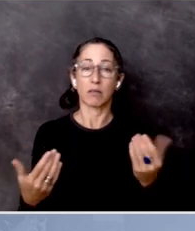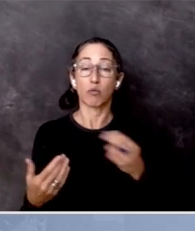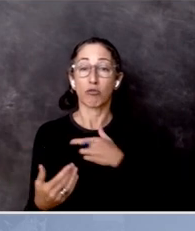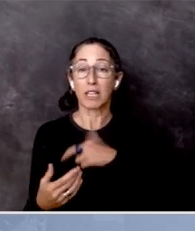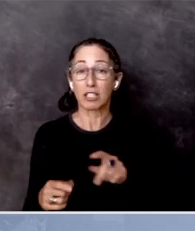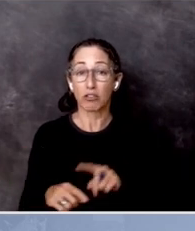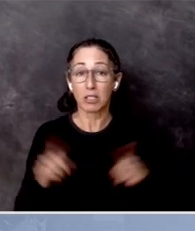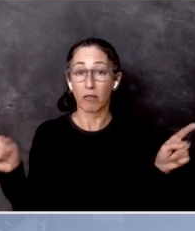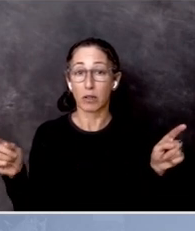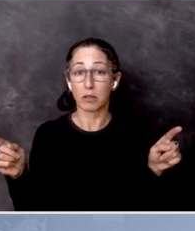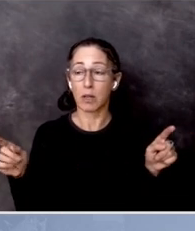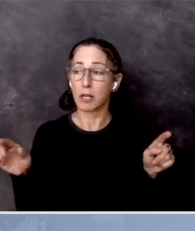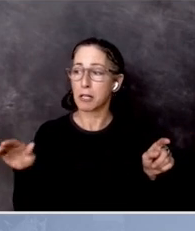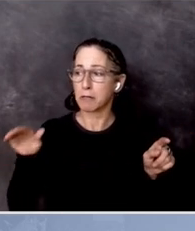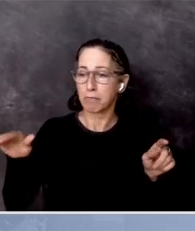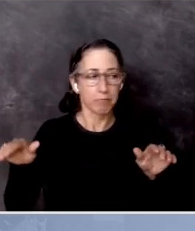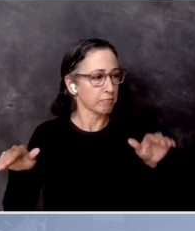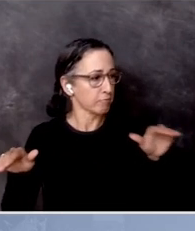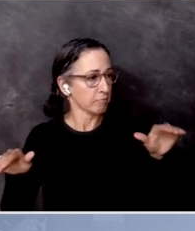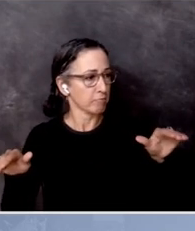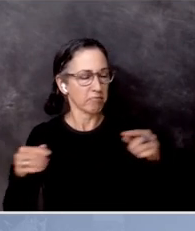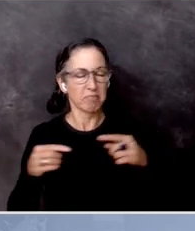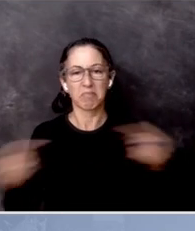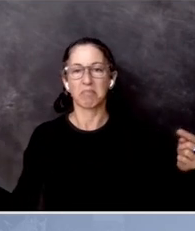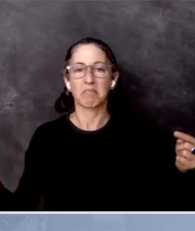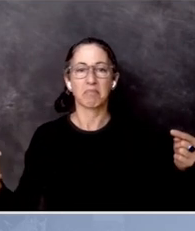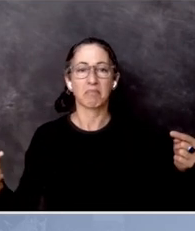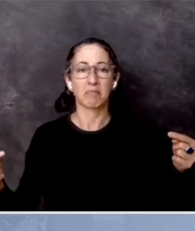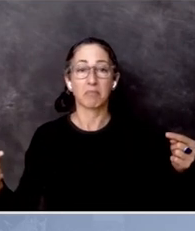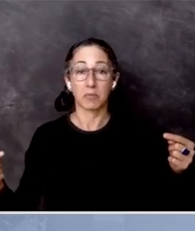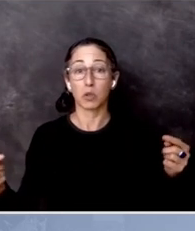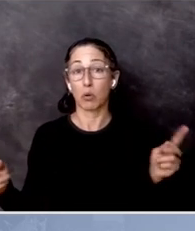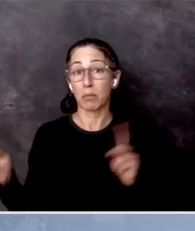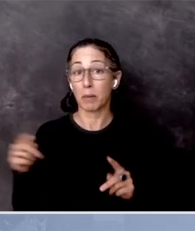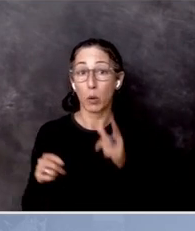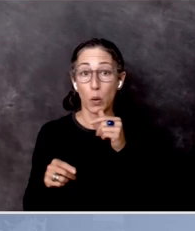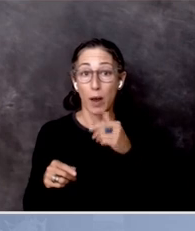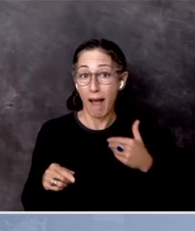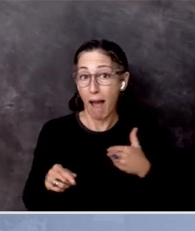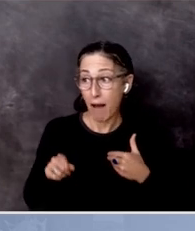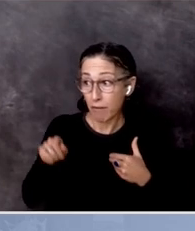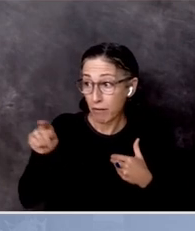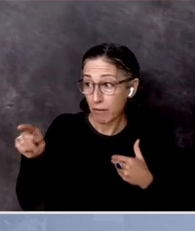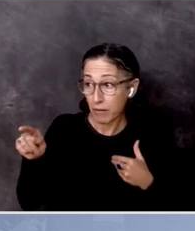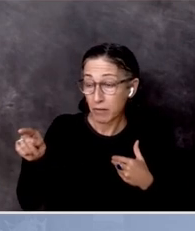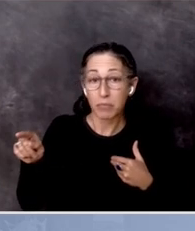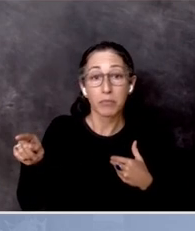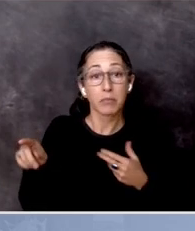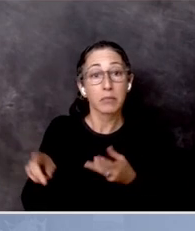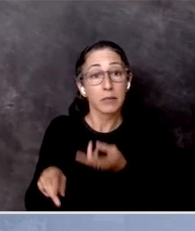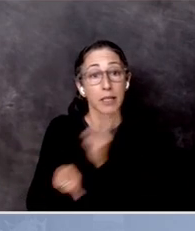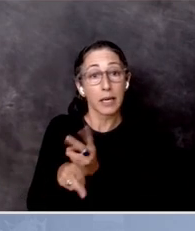so that the people who got what they got can keep what they got.